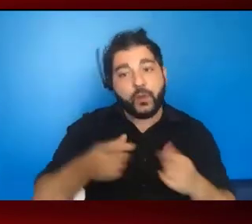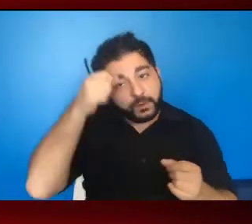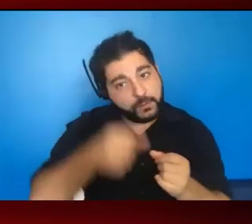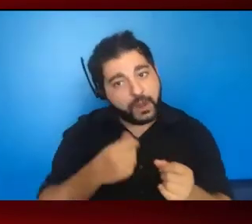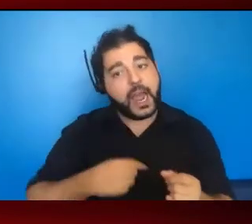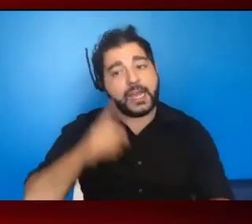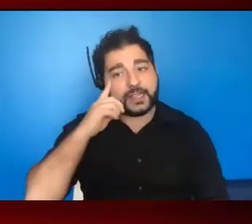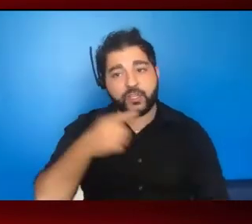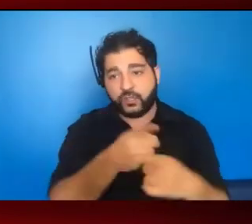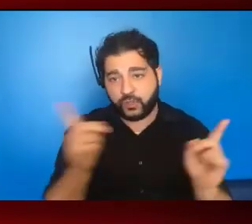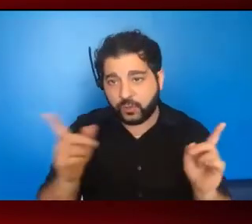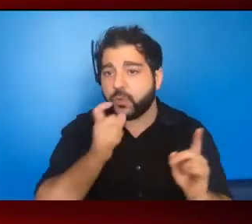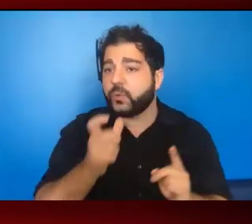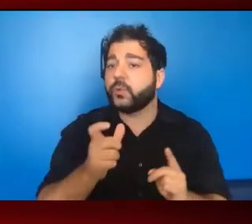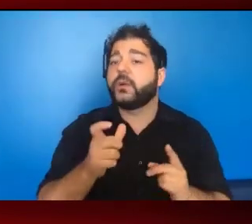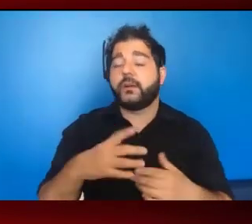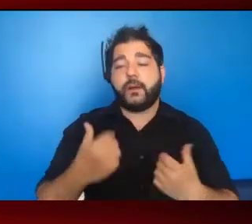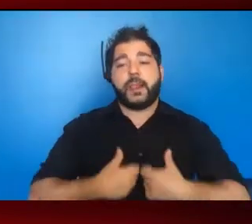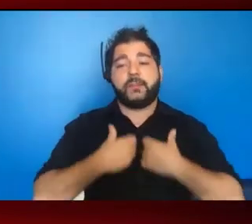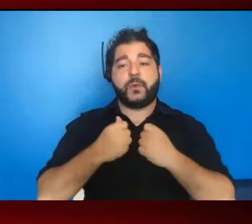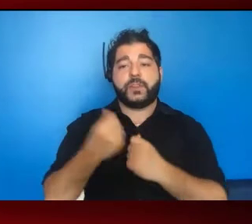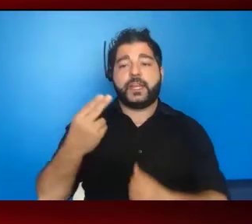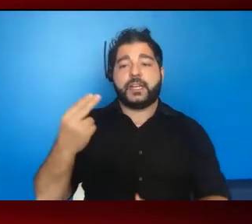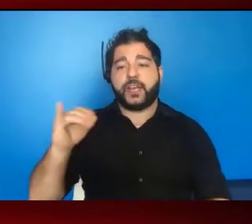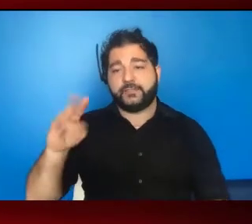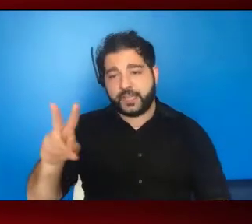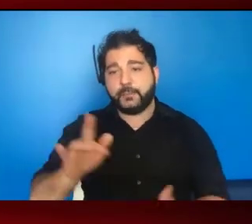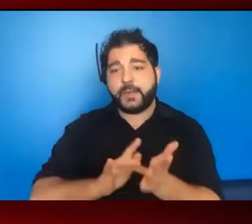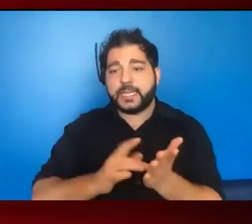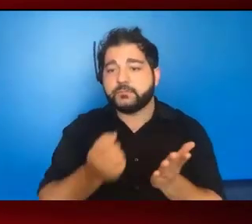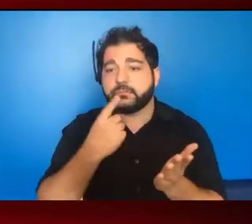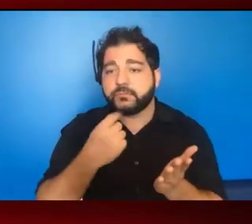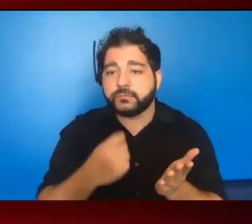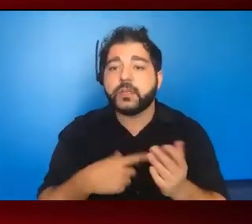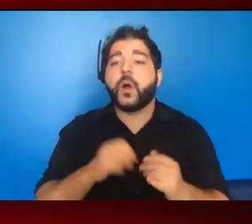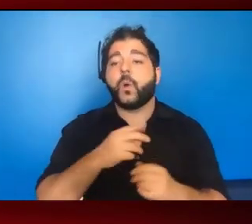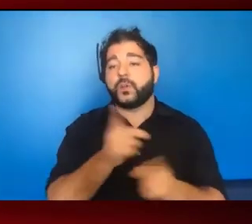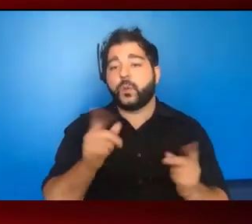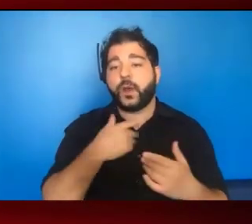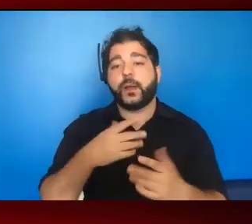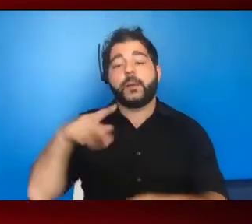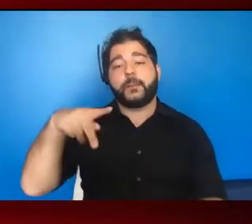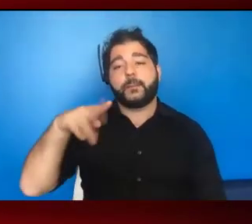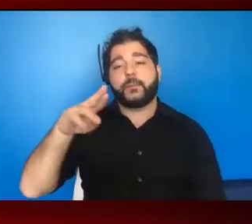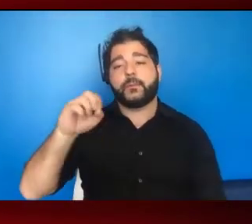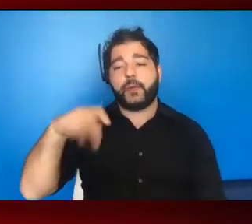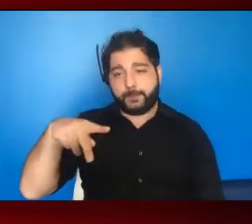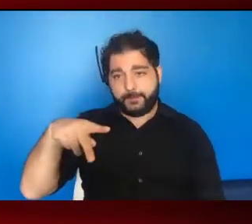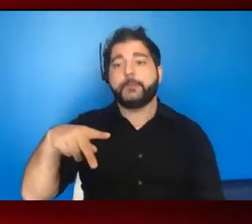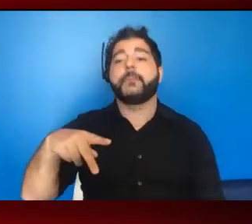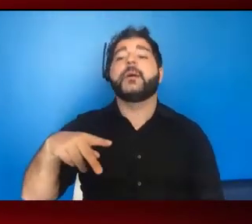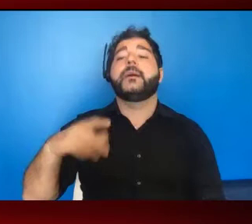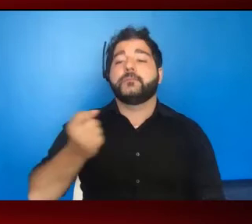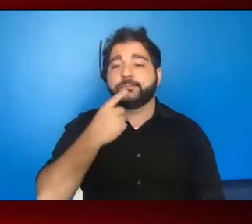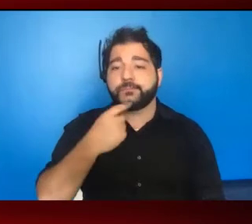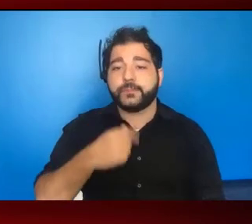I think that those of you who are living with HIV, are taking medicines, or those of you who are potentially on pre-exposure prophylaxis, I don't think it is